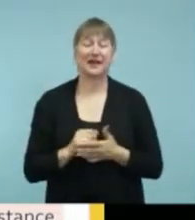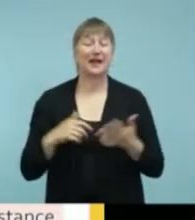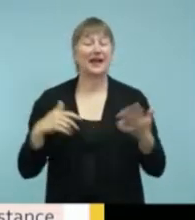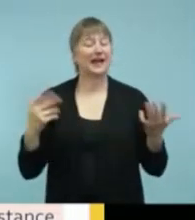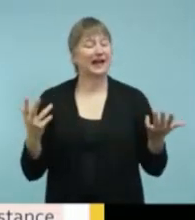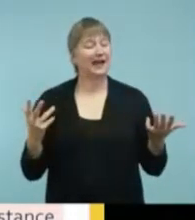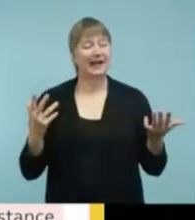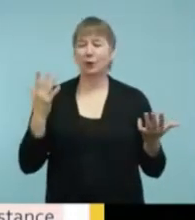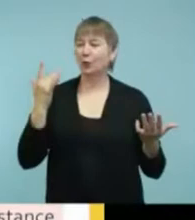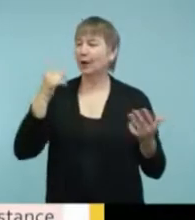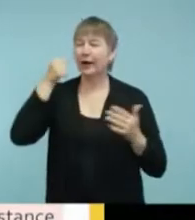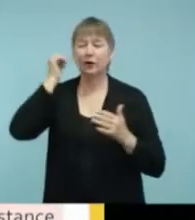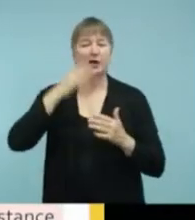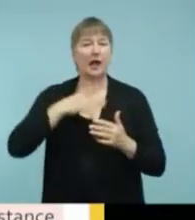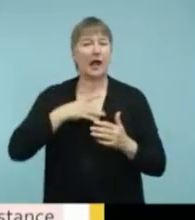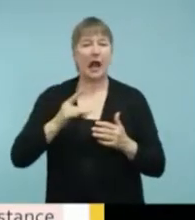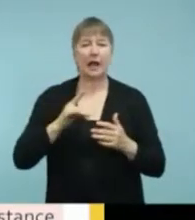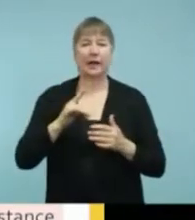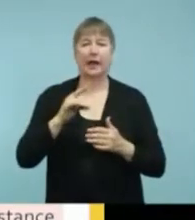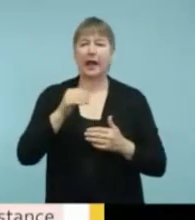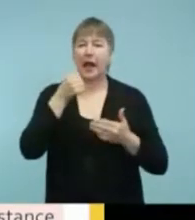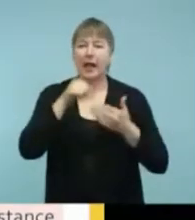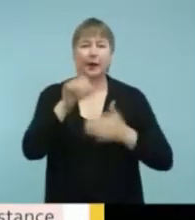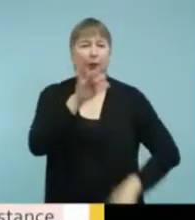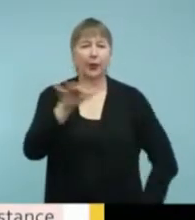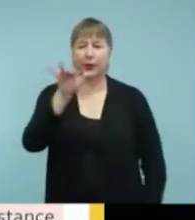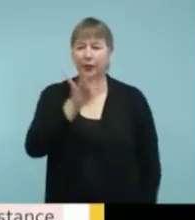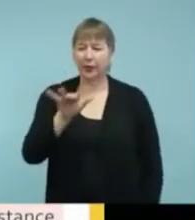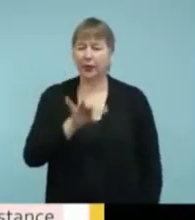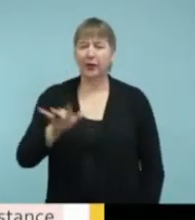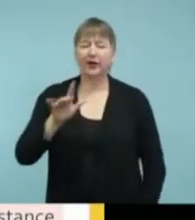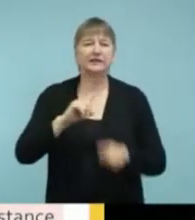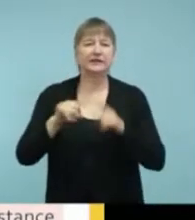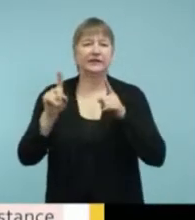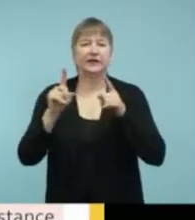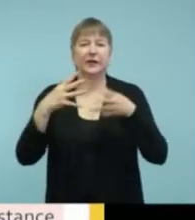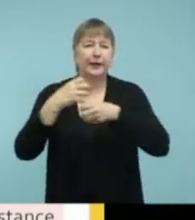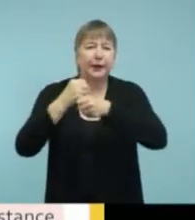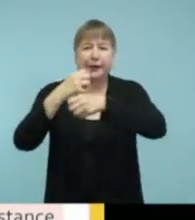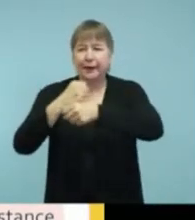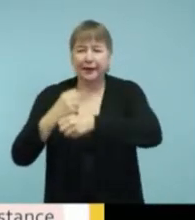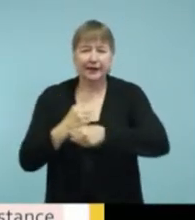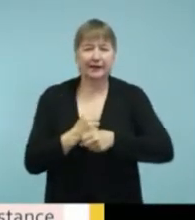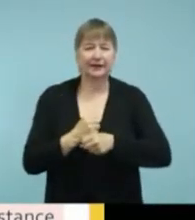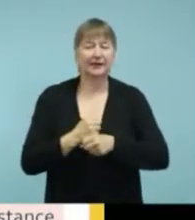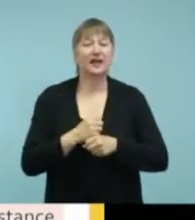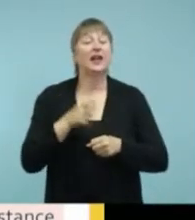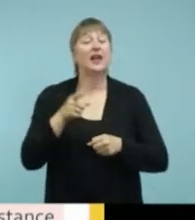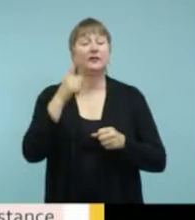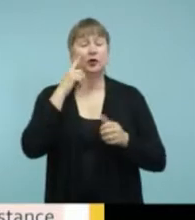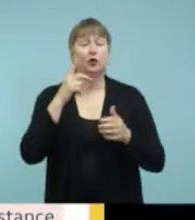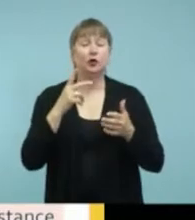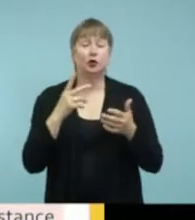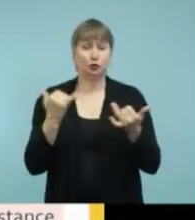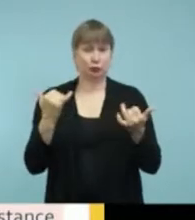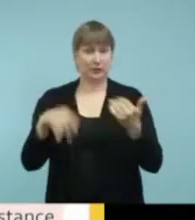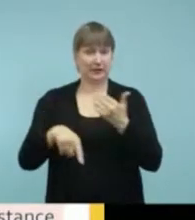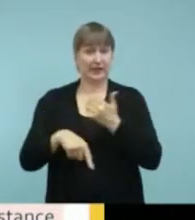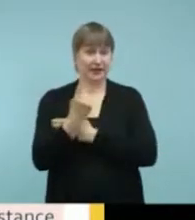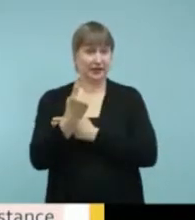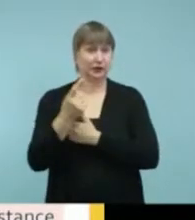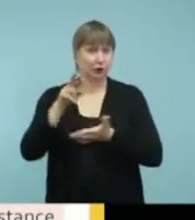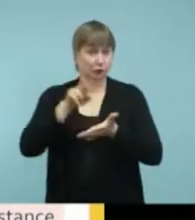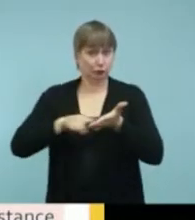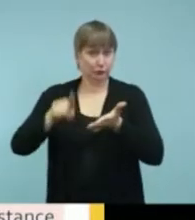So, just so you know that if you're reading in kind of more current literature, if you see the acronym